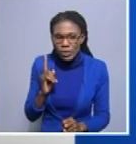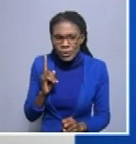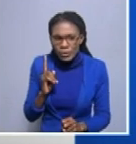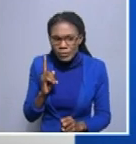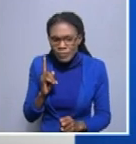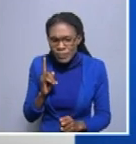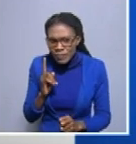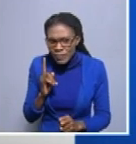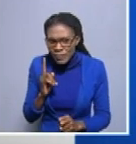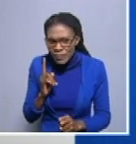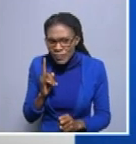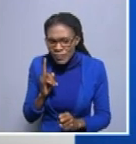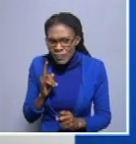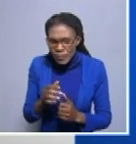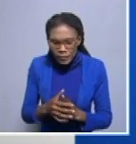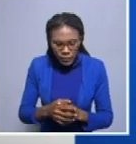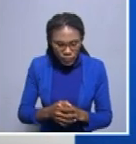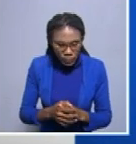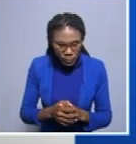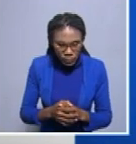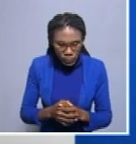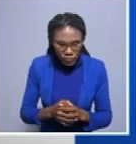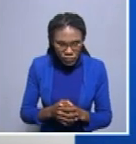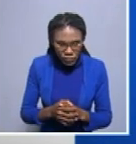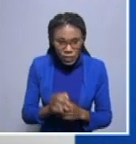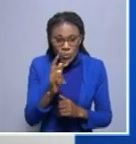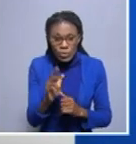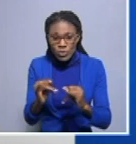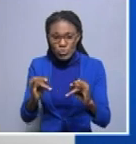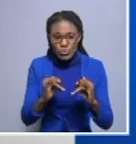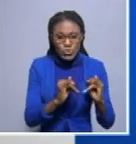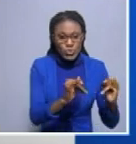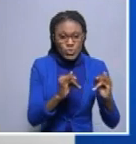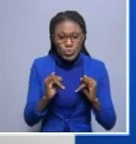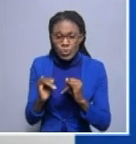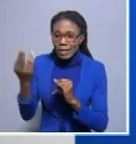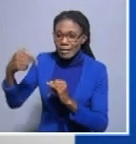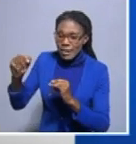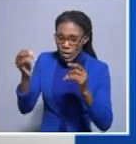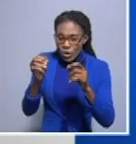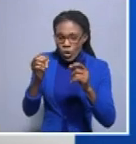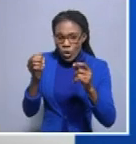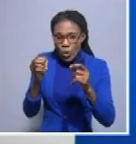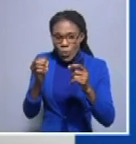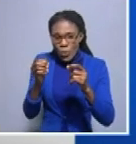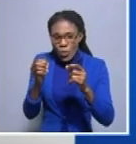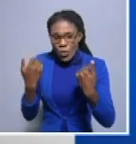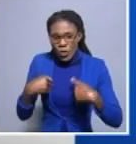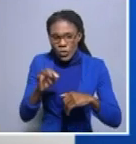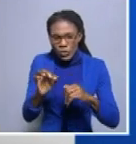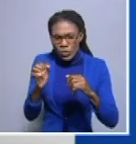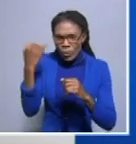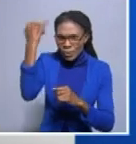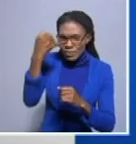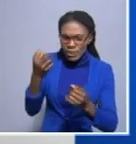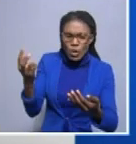Minister. Who then invited the procession to go and view the body, led by